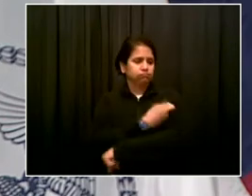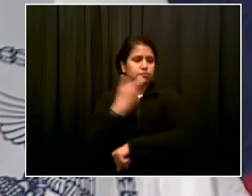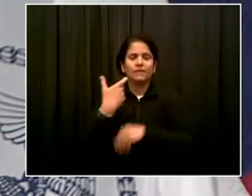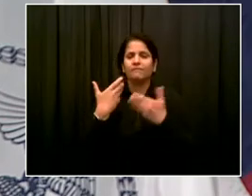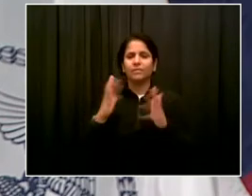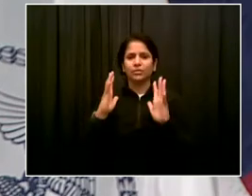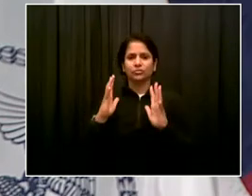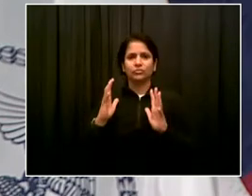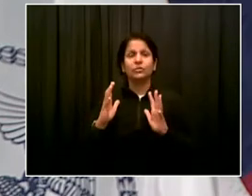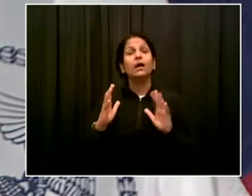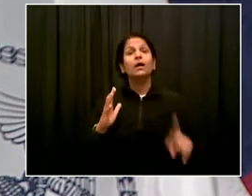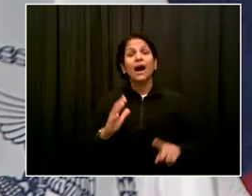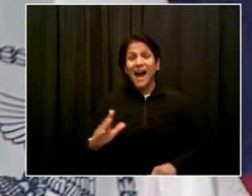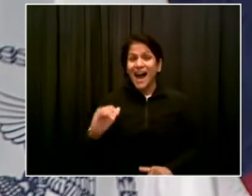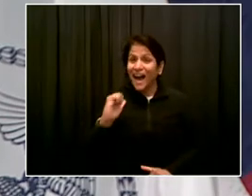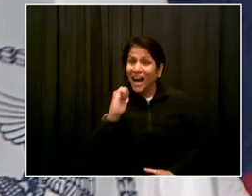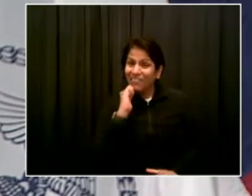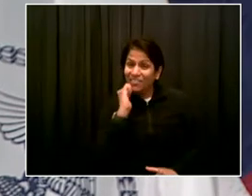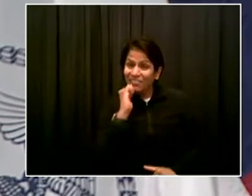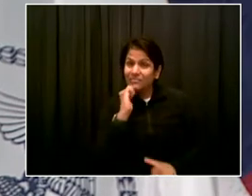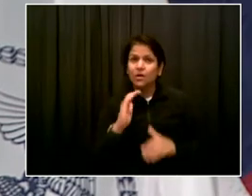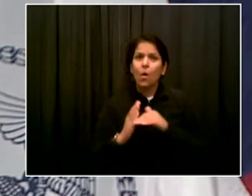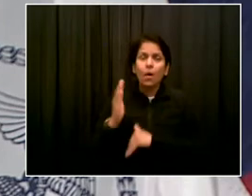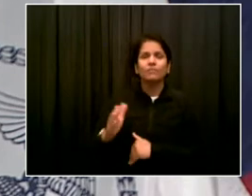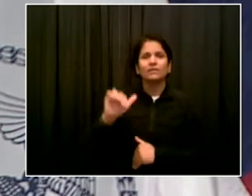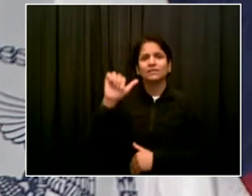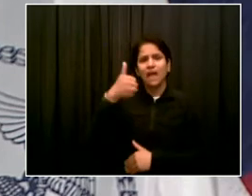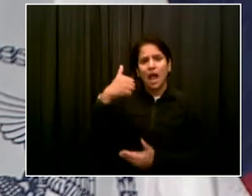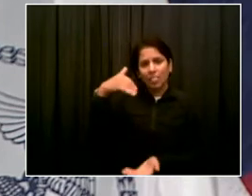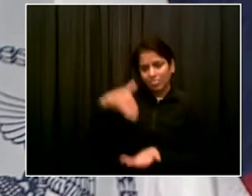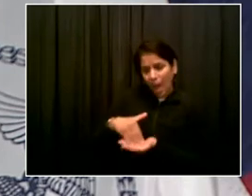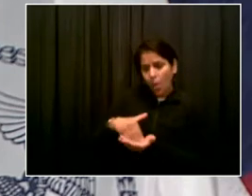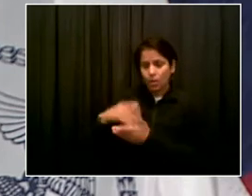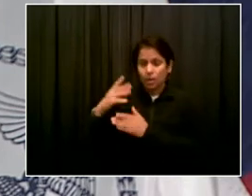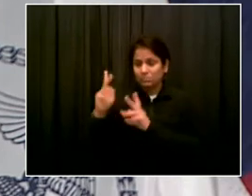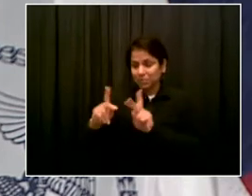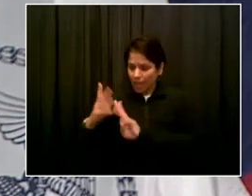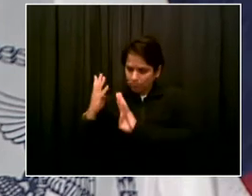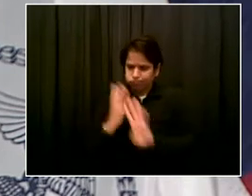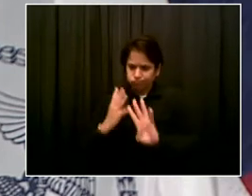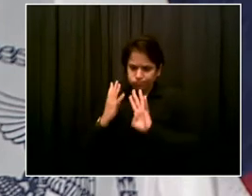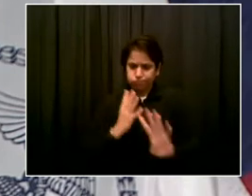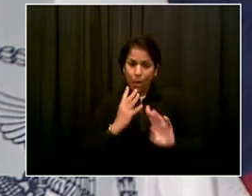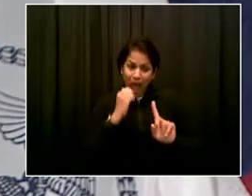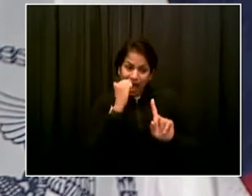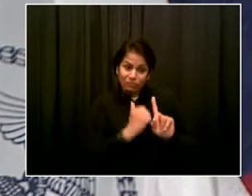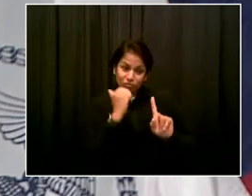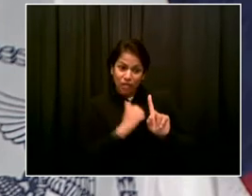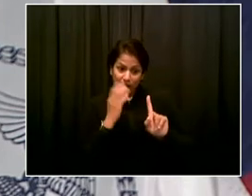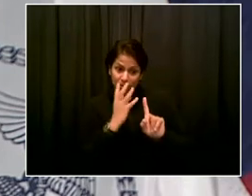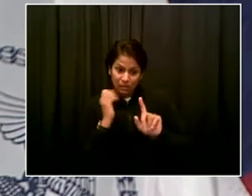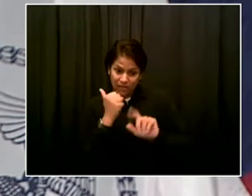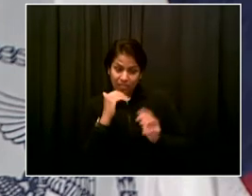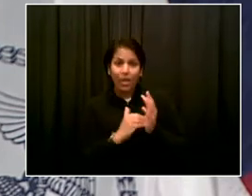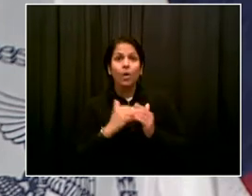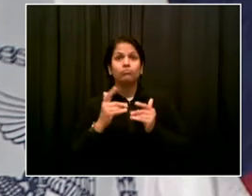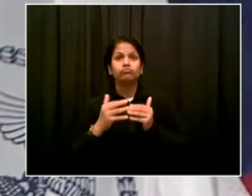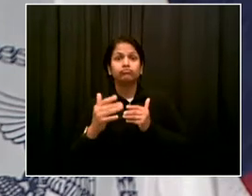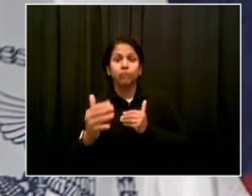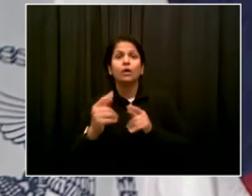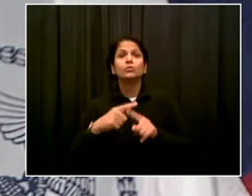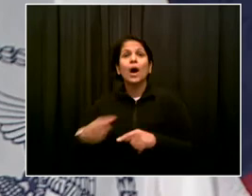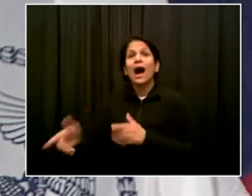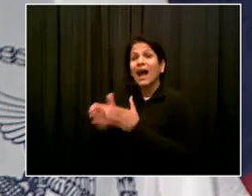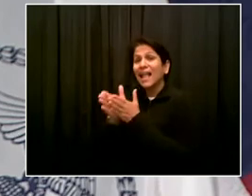I think the incentives are going to help. I think getting doctors and pediatricians into dialogue with their patients are going to help. I think there's more and more